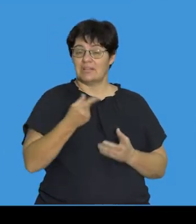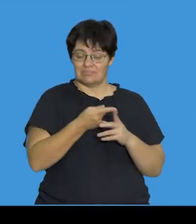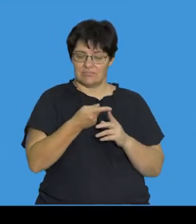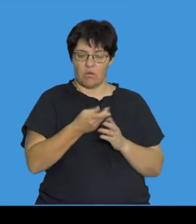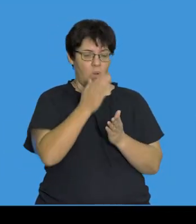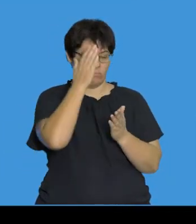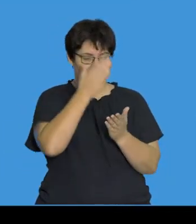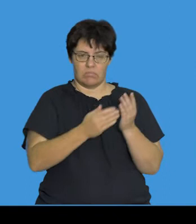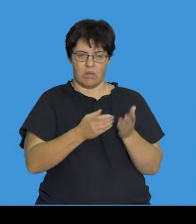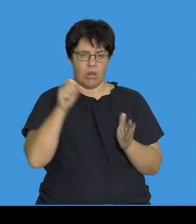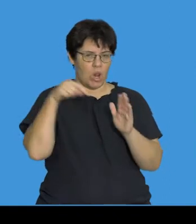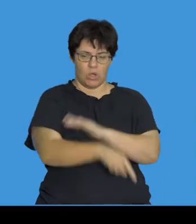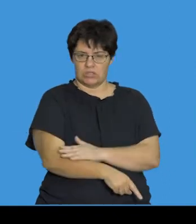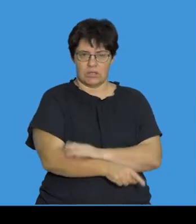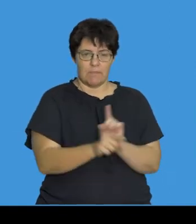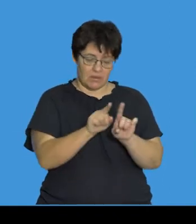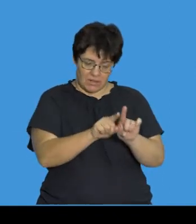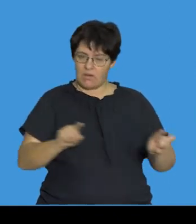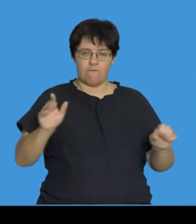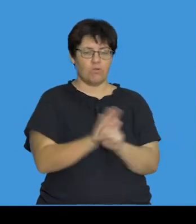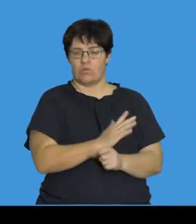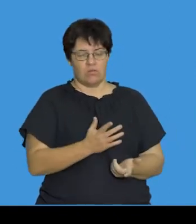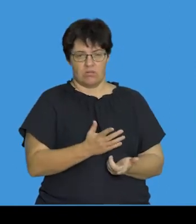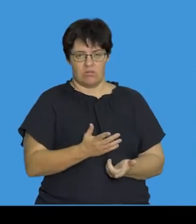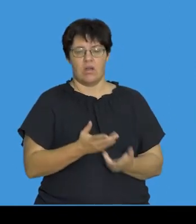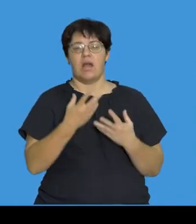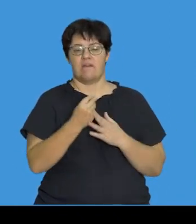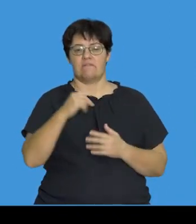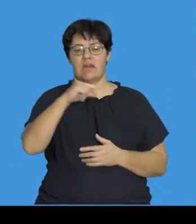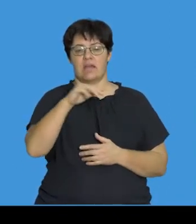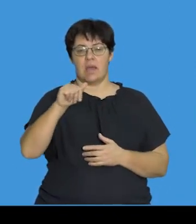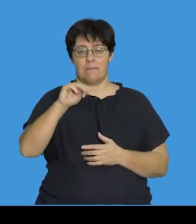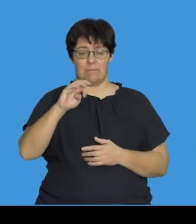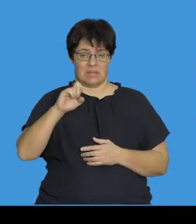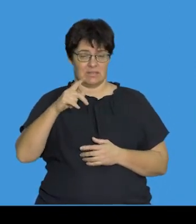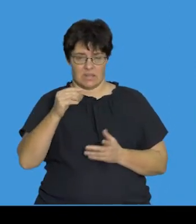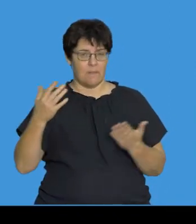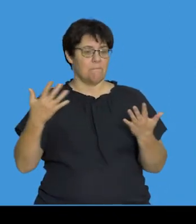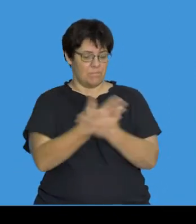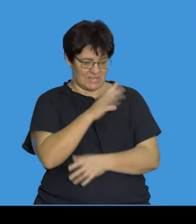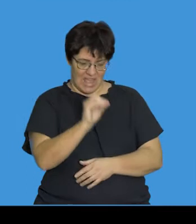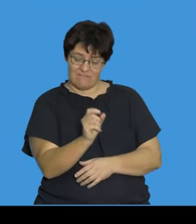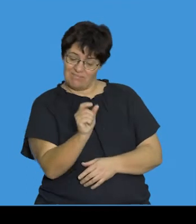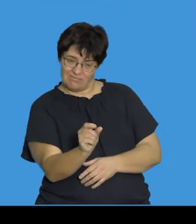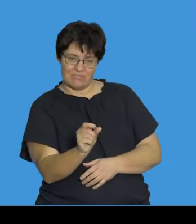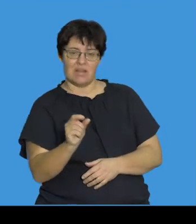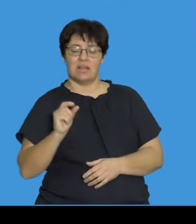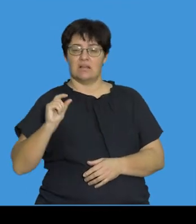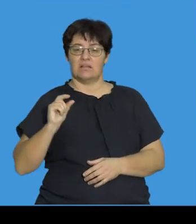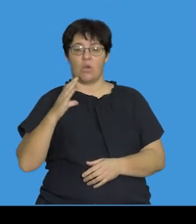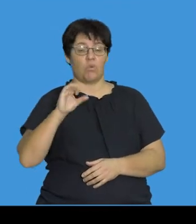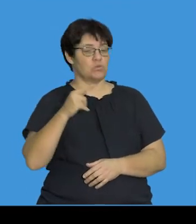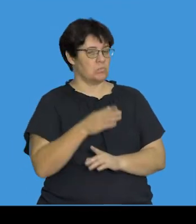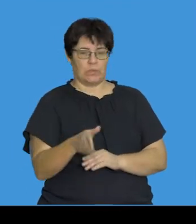a loss of genetic material where an entire chromosome has not separated and you end up with a gamete that misses or lacks a